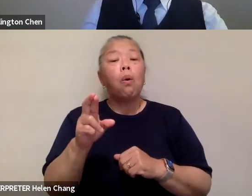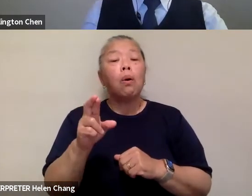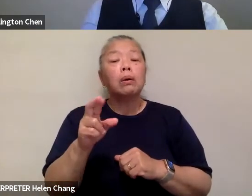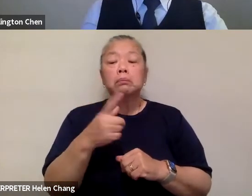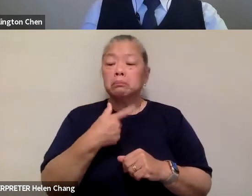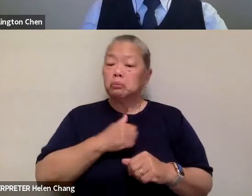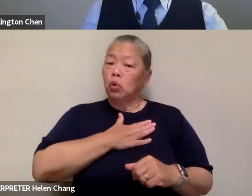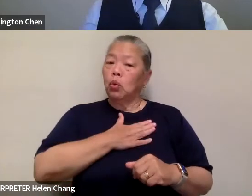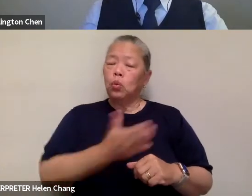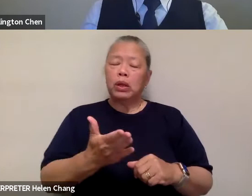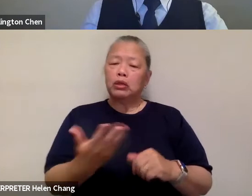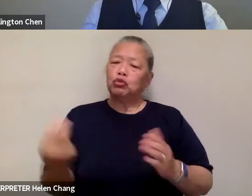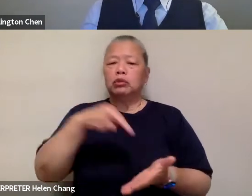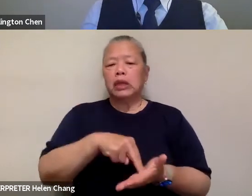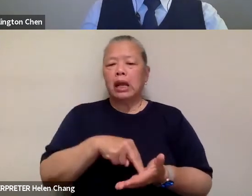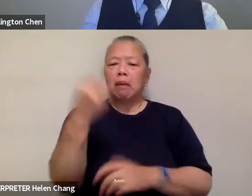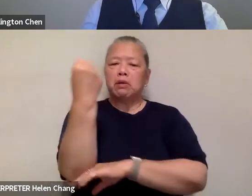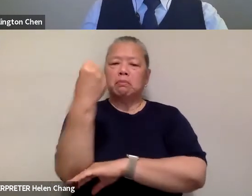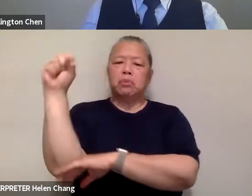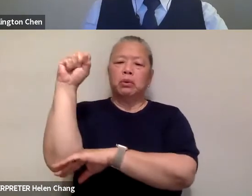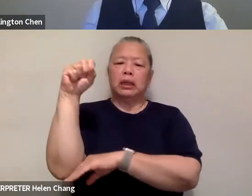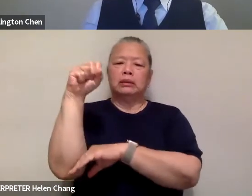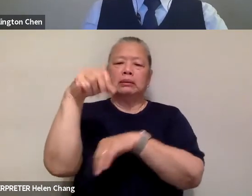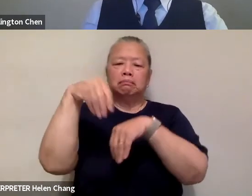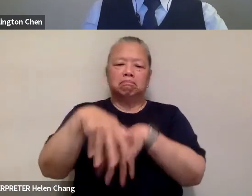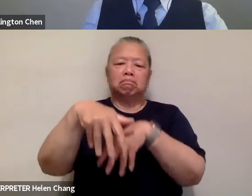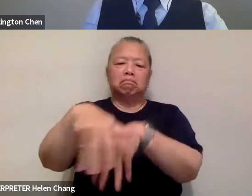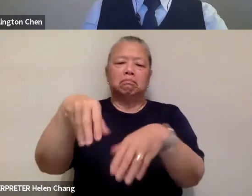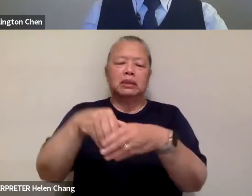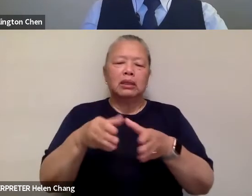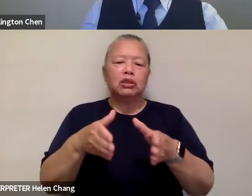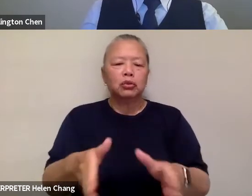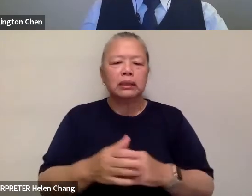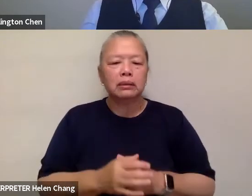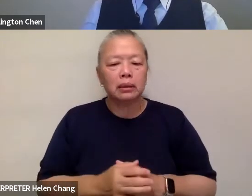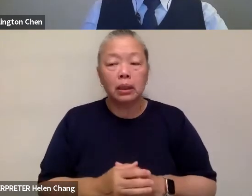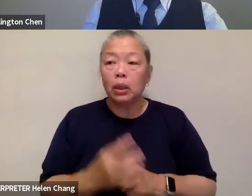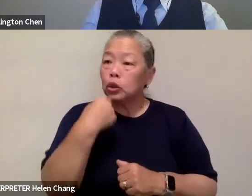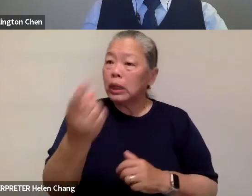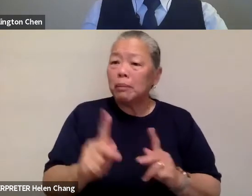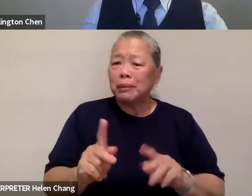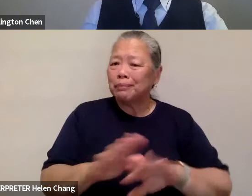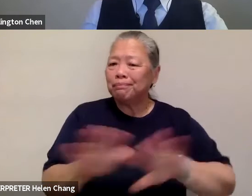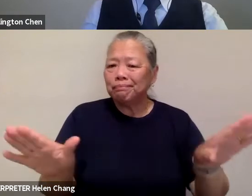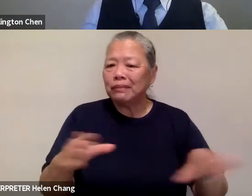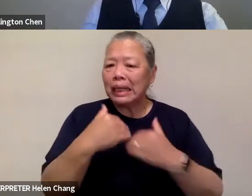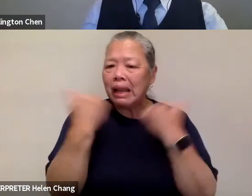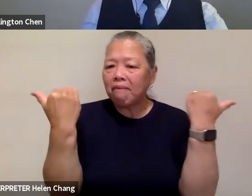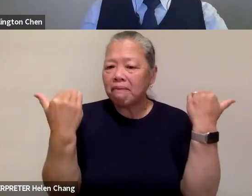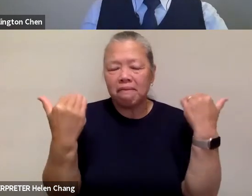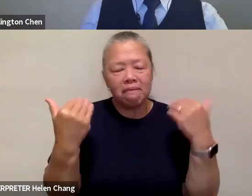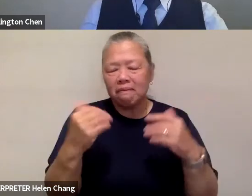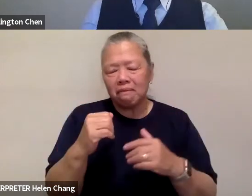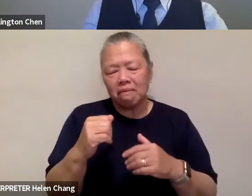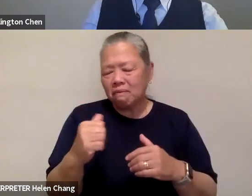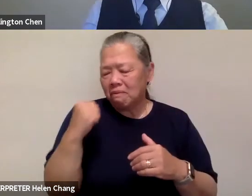streets and just saying this is this is it. This is enough. We can't let this happen anymore. And having more